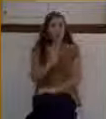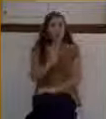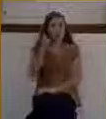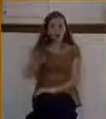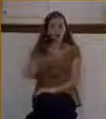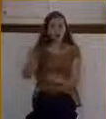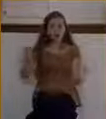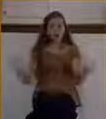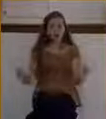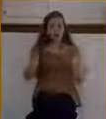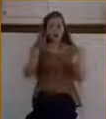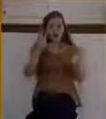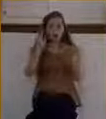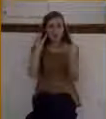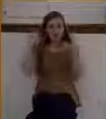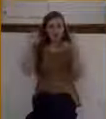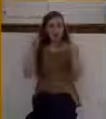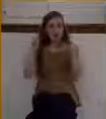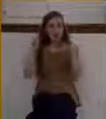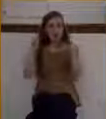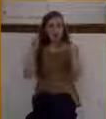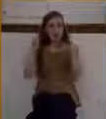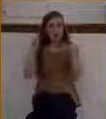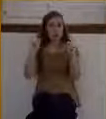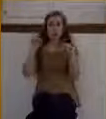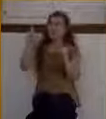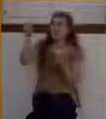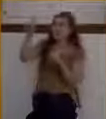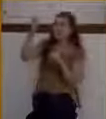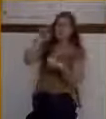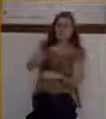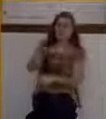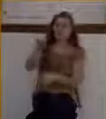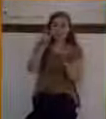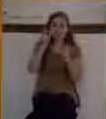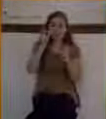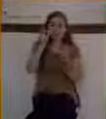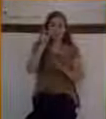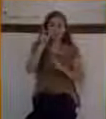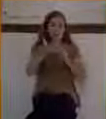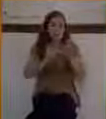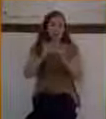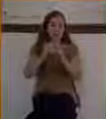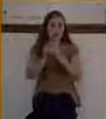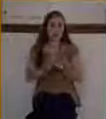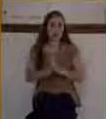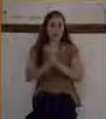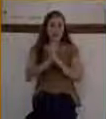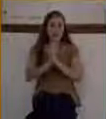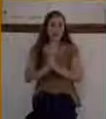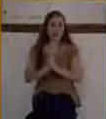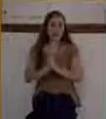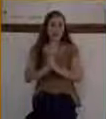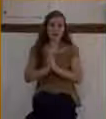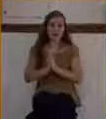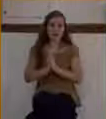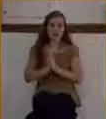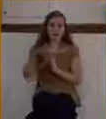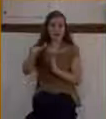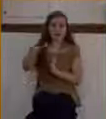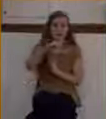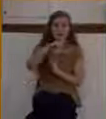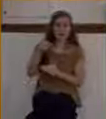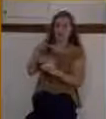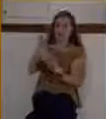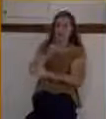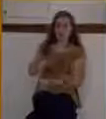He will still hear prayers of his people. Thou art coming to a king, large petitions with thee bring.